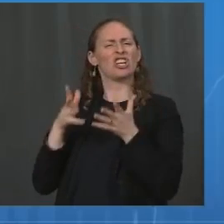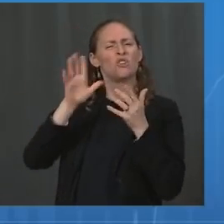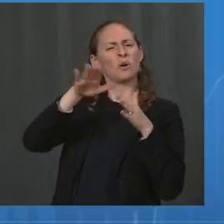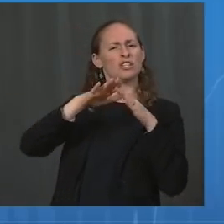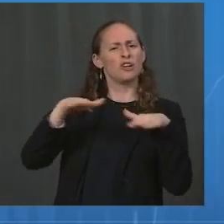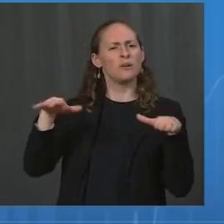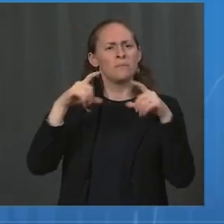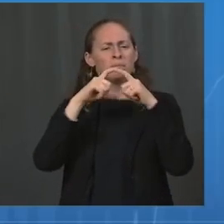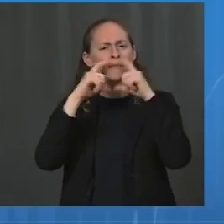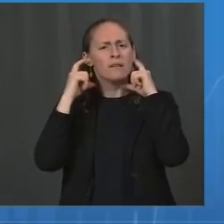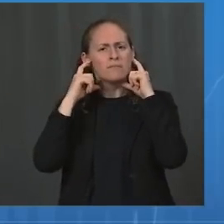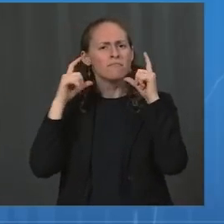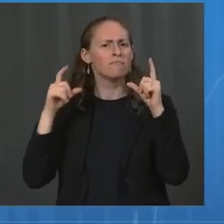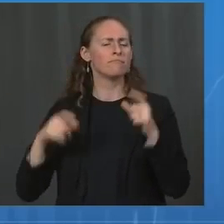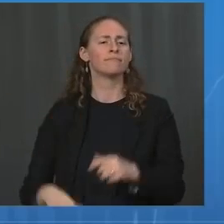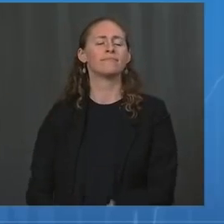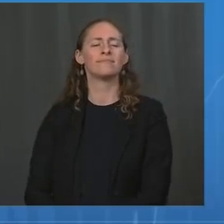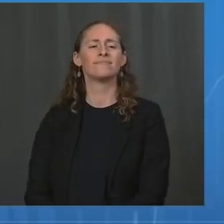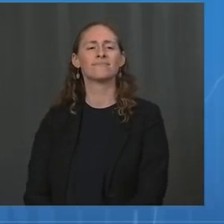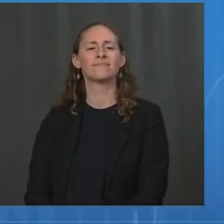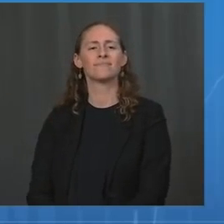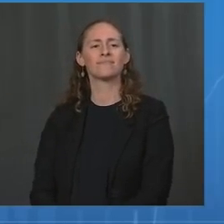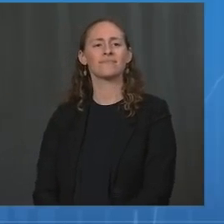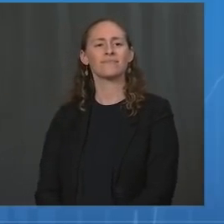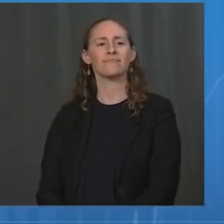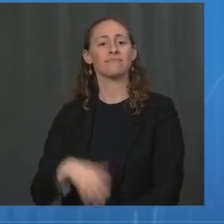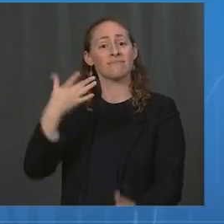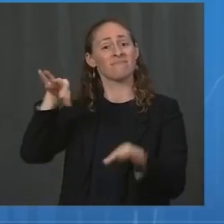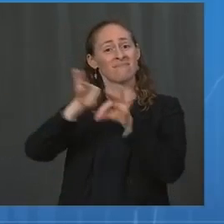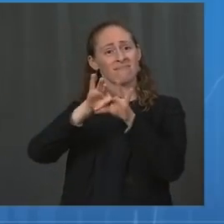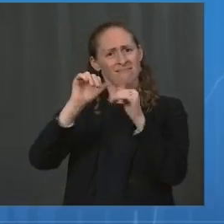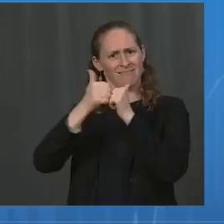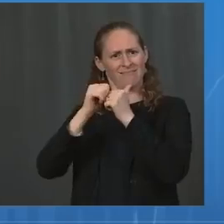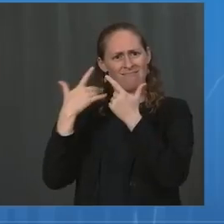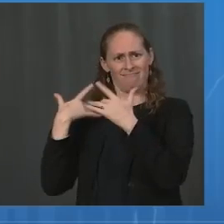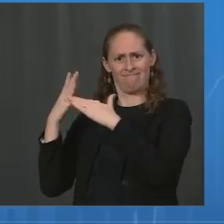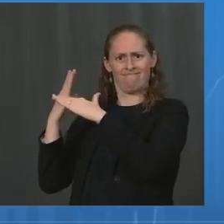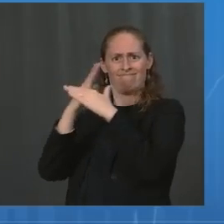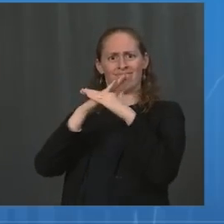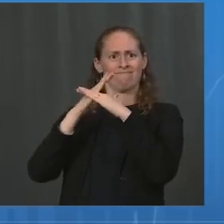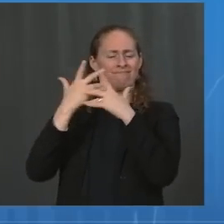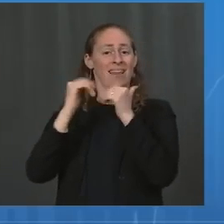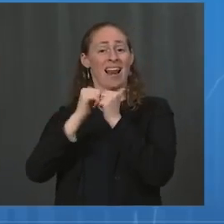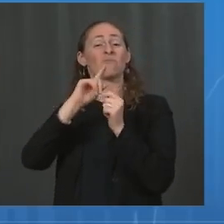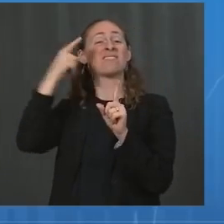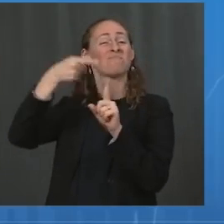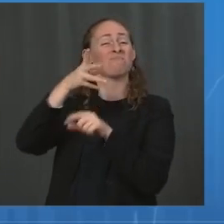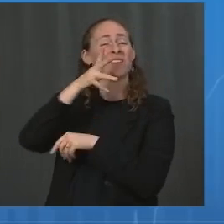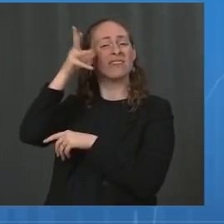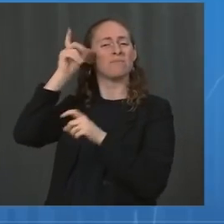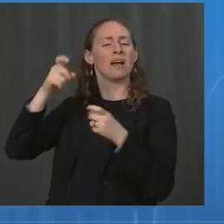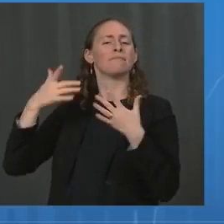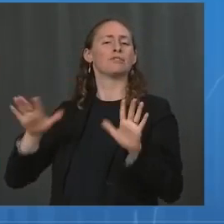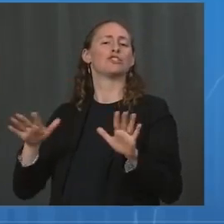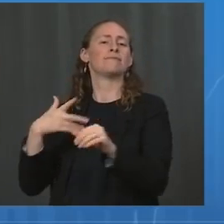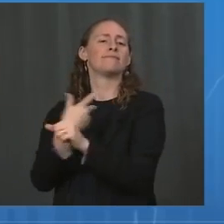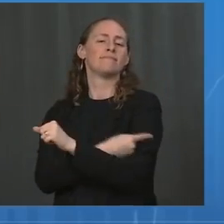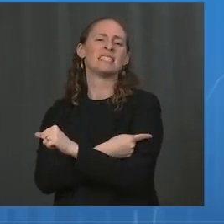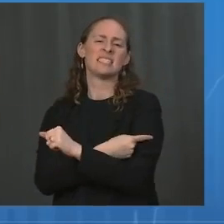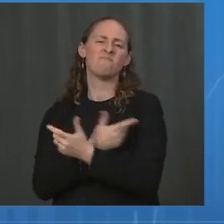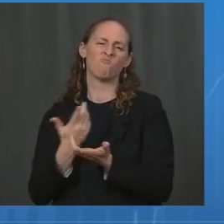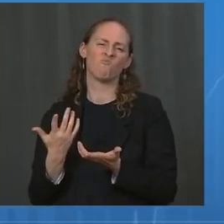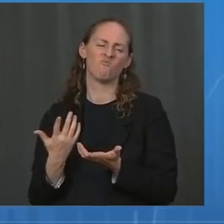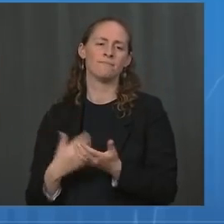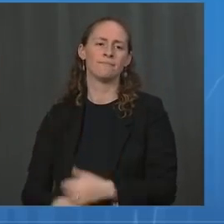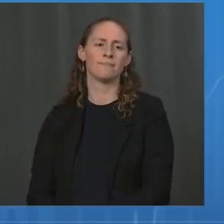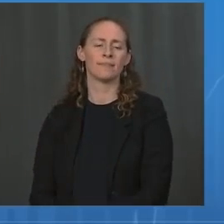protect their children by getting vaccinated themselves. This will create a protective bubble around their children who are not yet